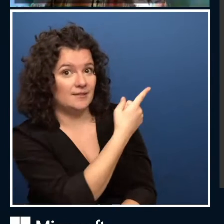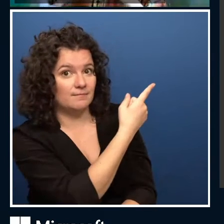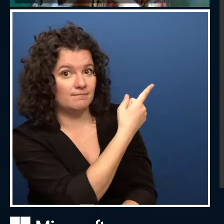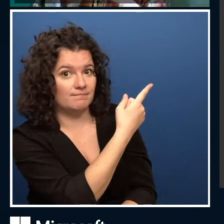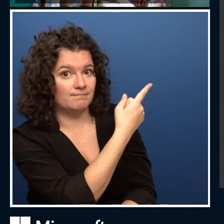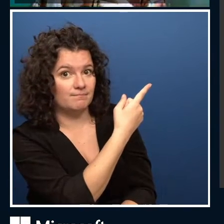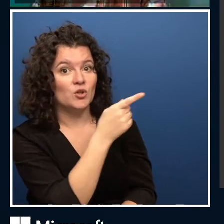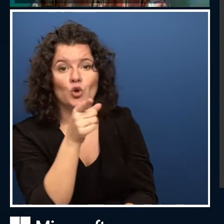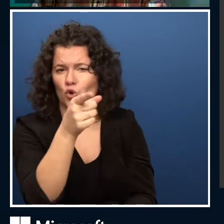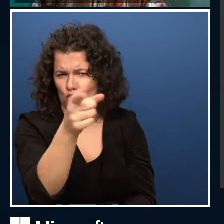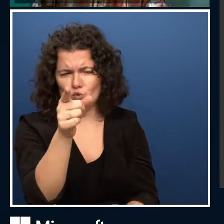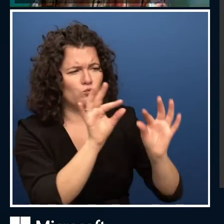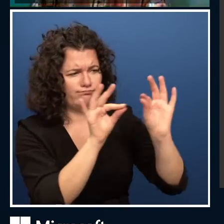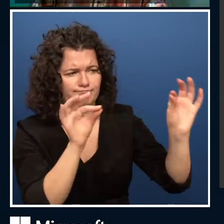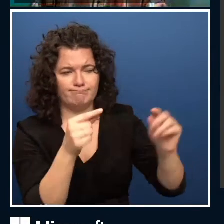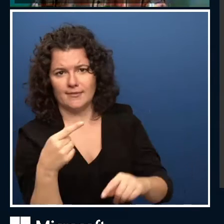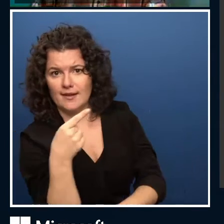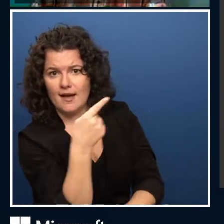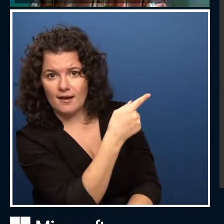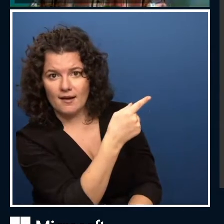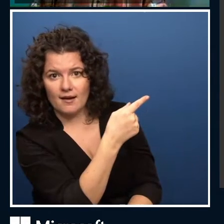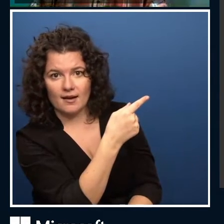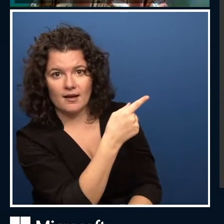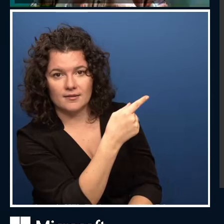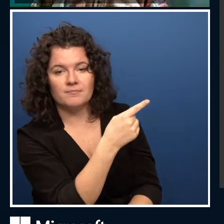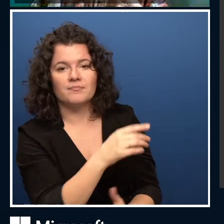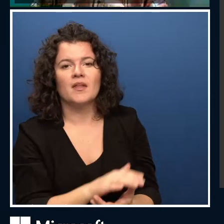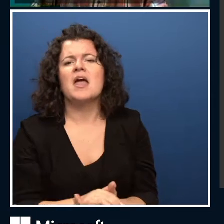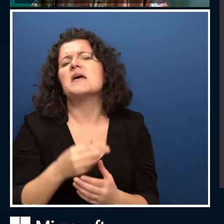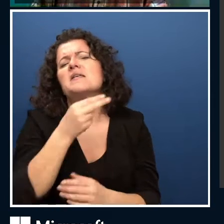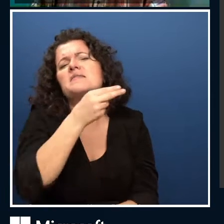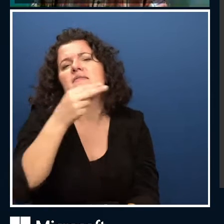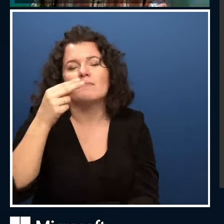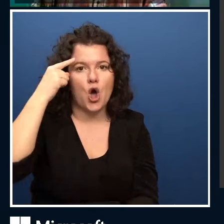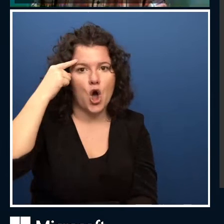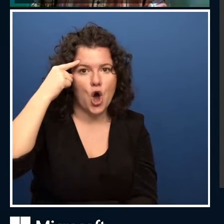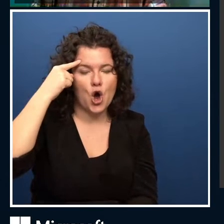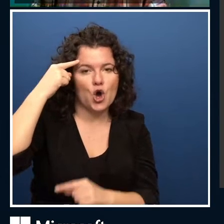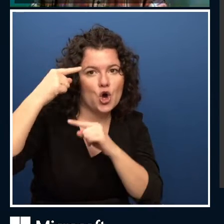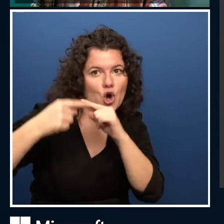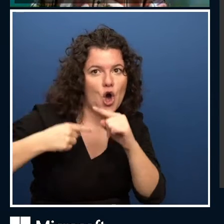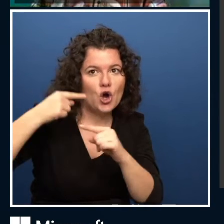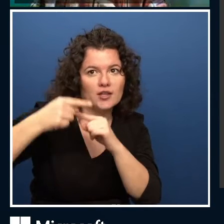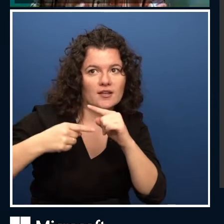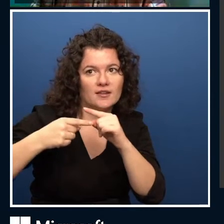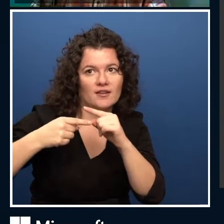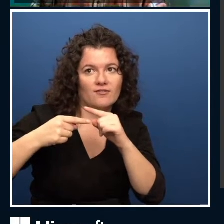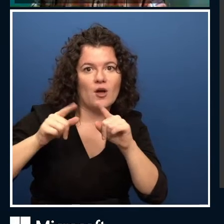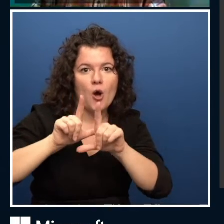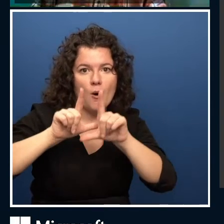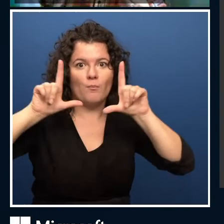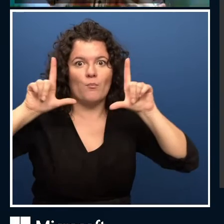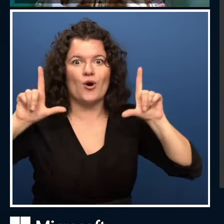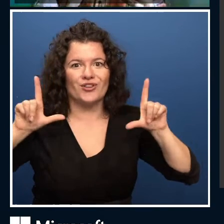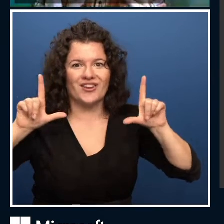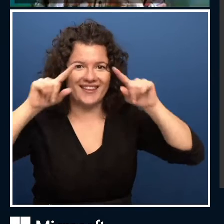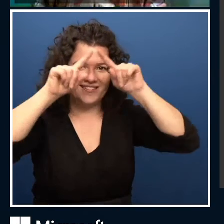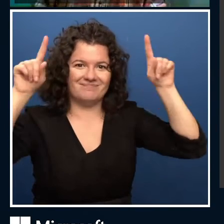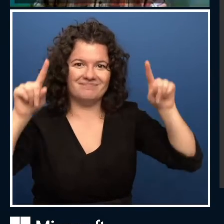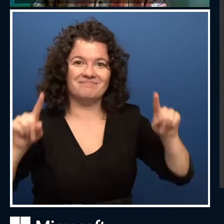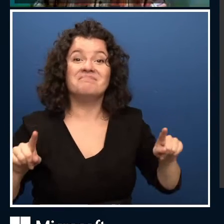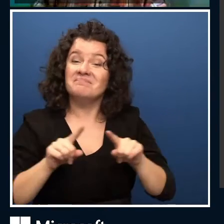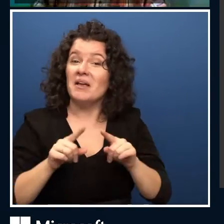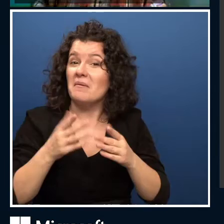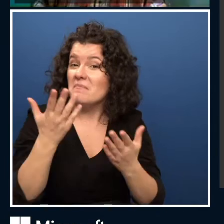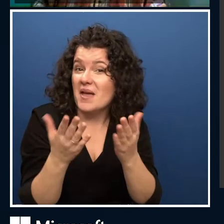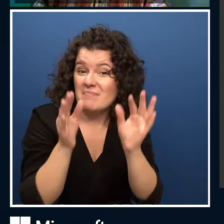creating this kind of portrait, which I called cognitive portrait, is a nice Christmas present. You can do that for your friends by taking a bunch